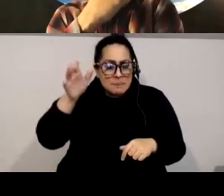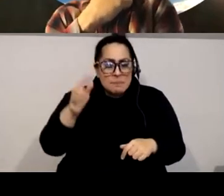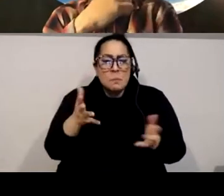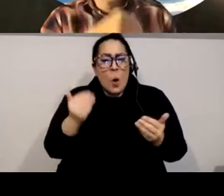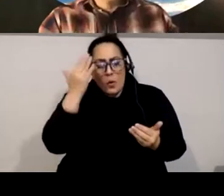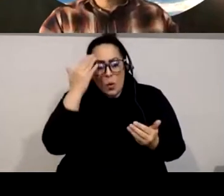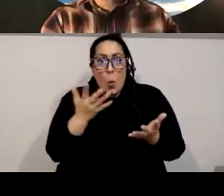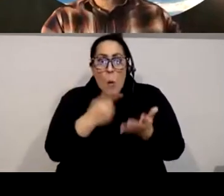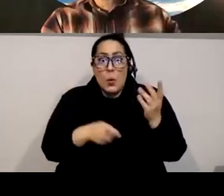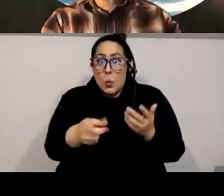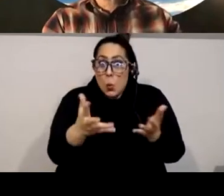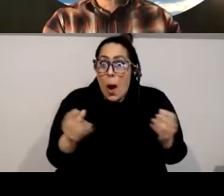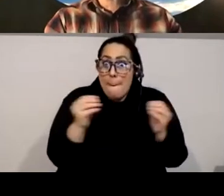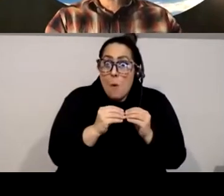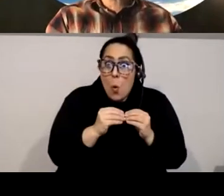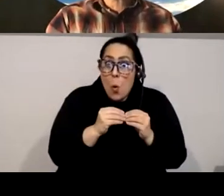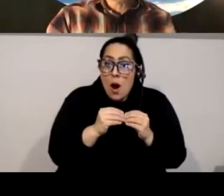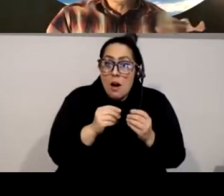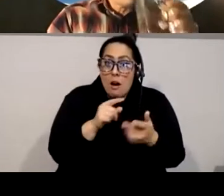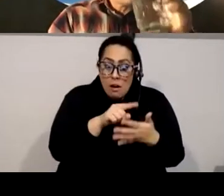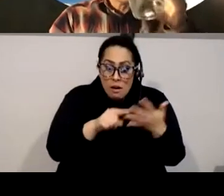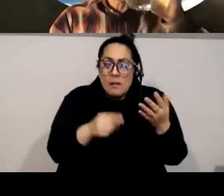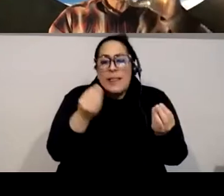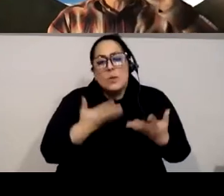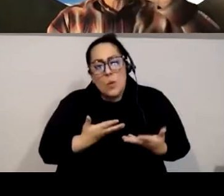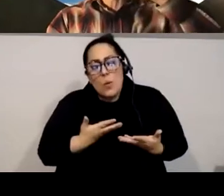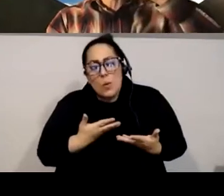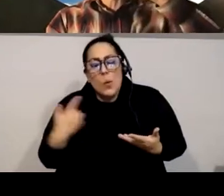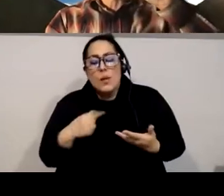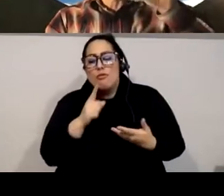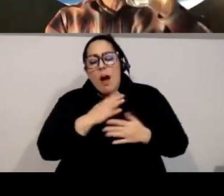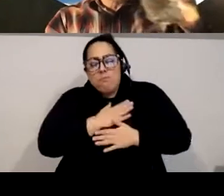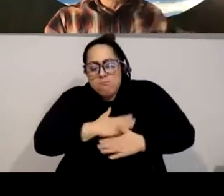what your thoughts are. So we appreciate your feedback.